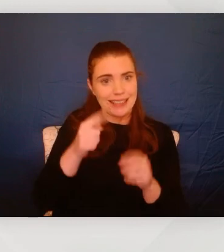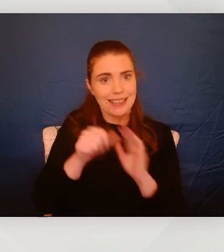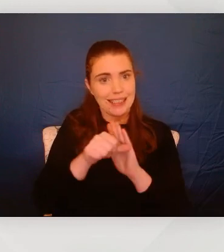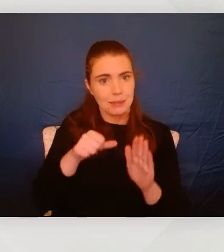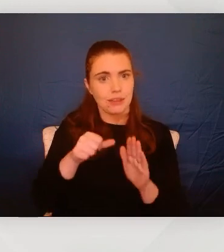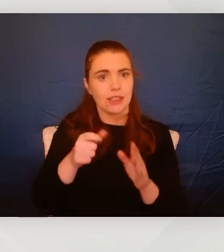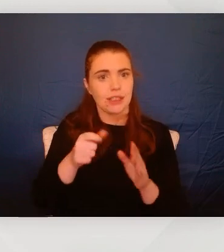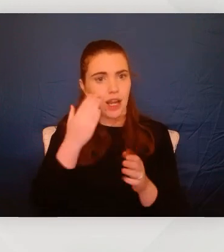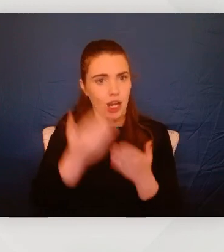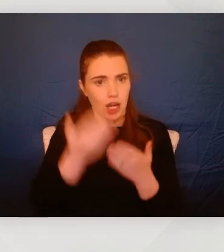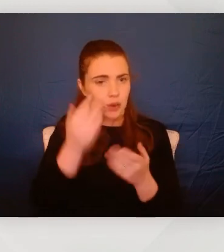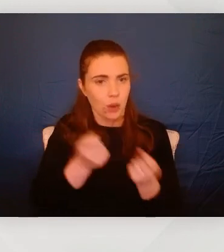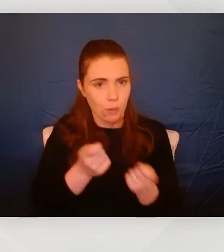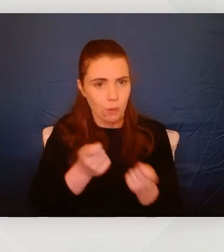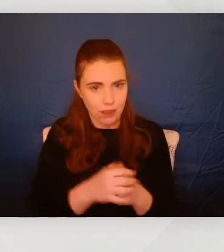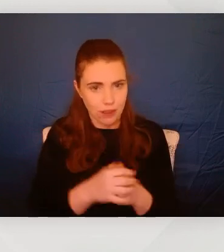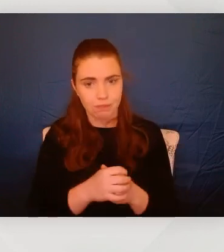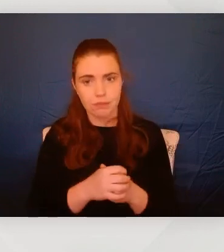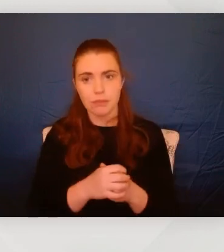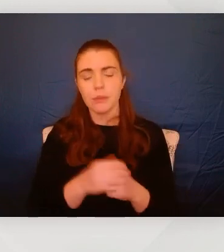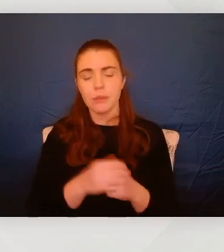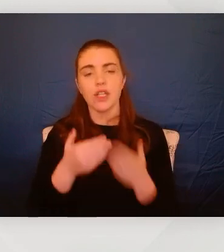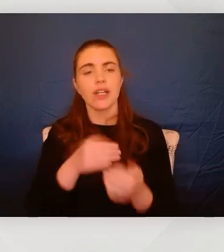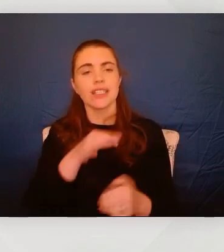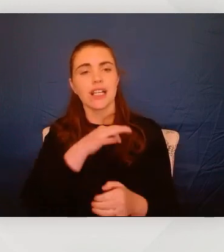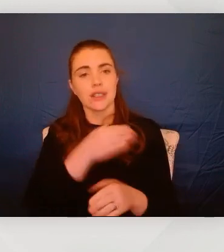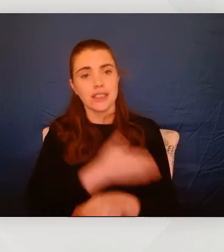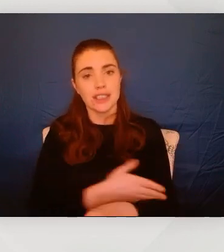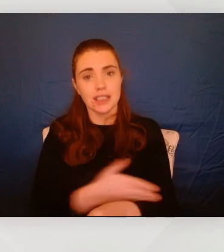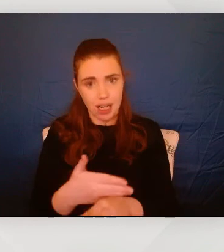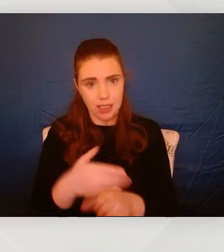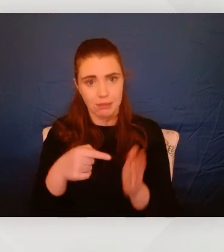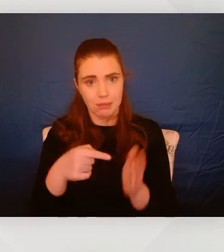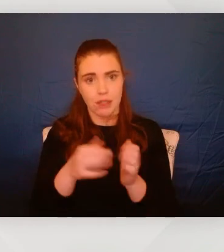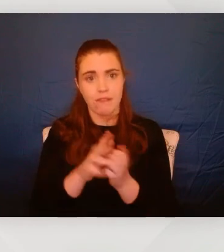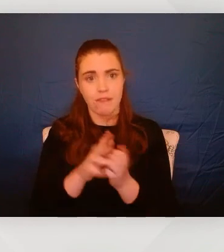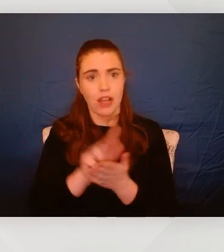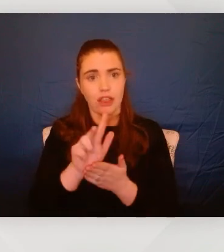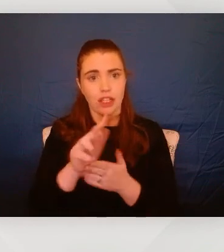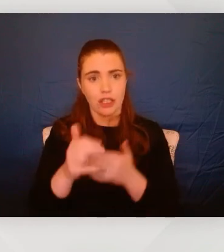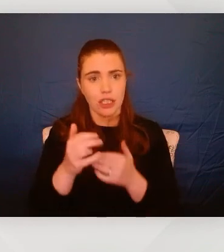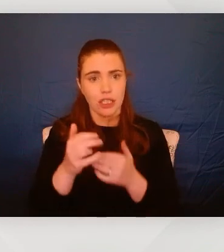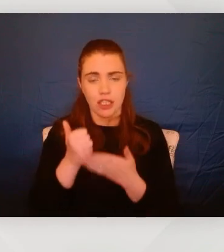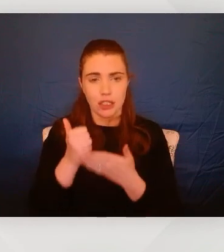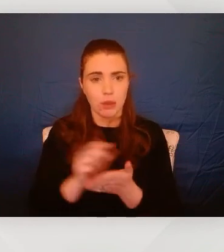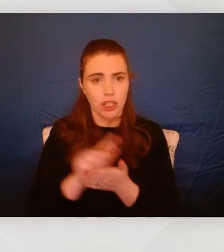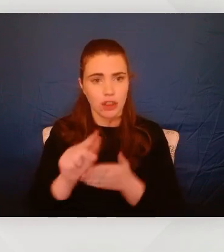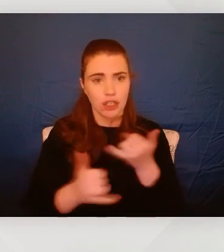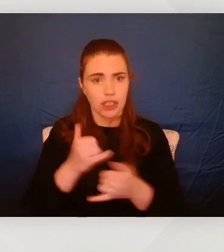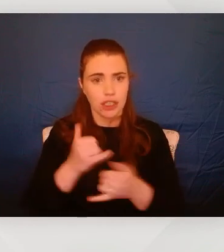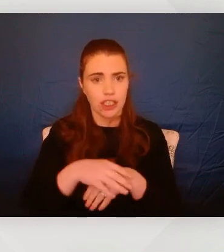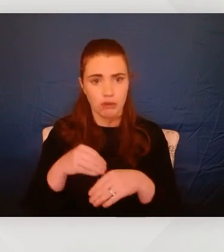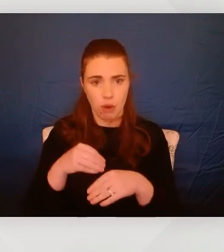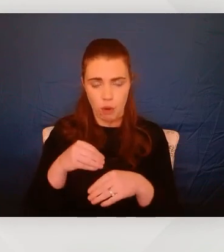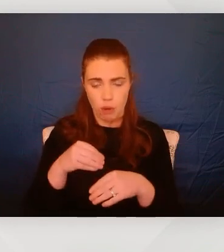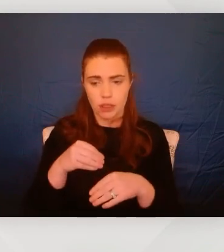The question here, what is a good starting point for getting a 13 year old to get help to overcome an attachment style